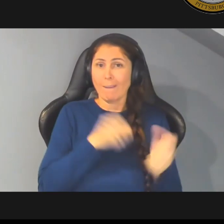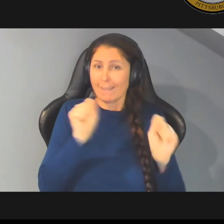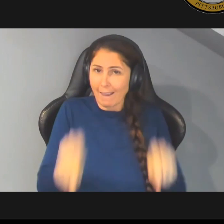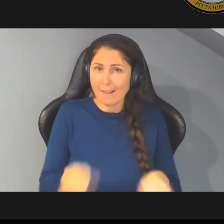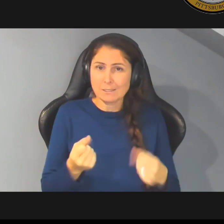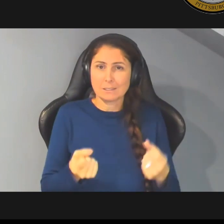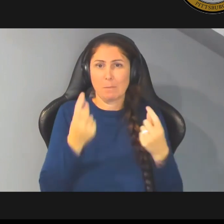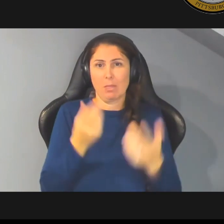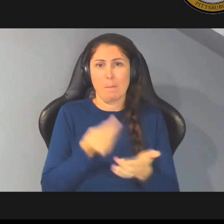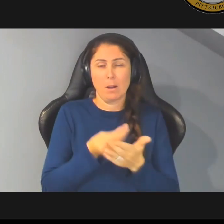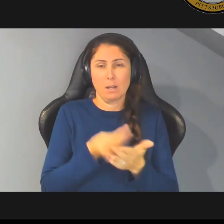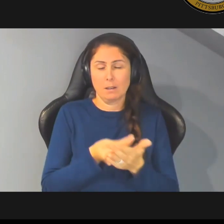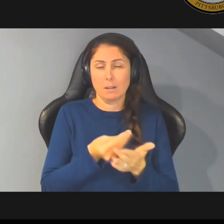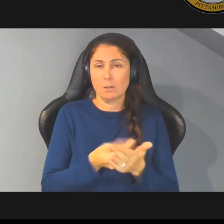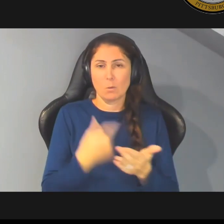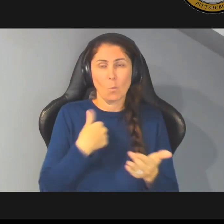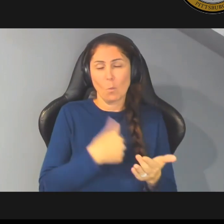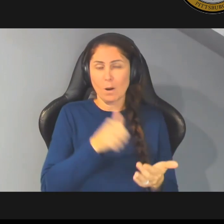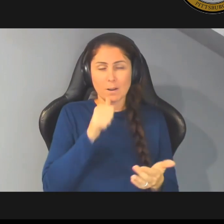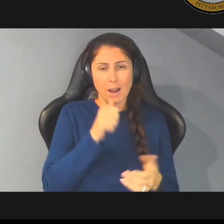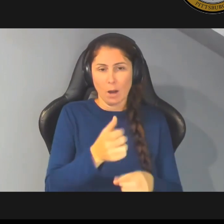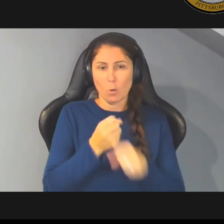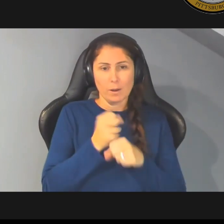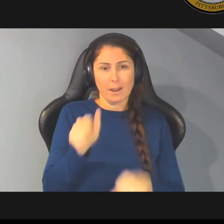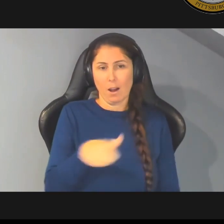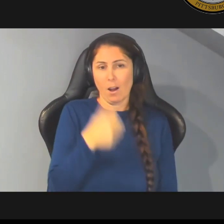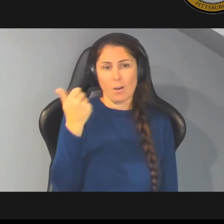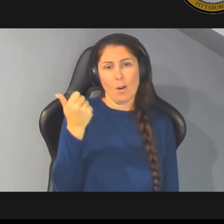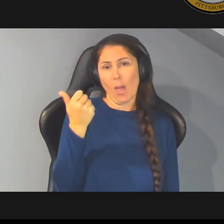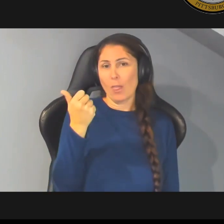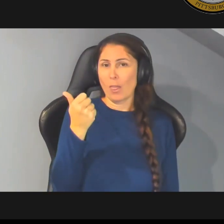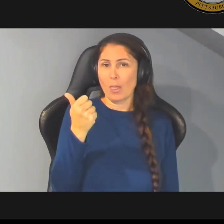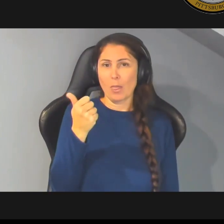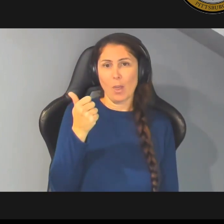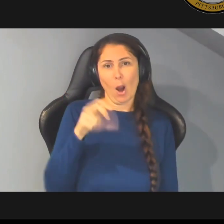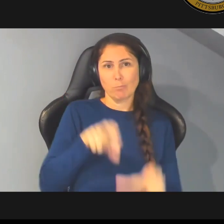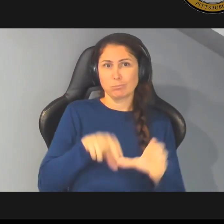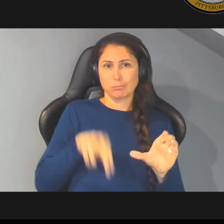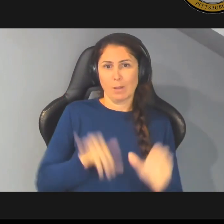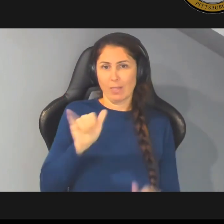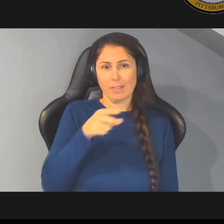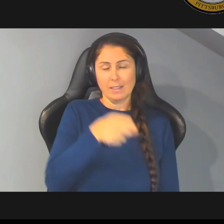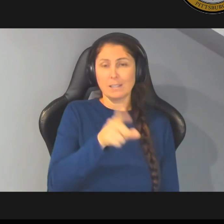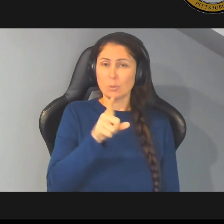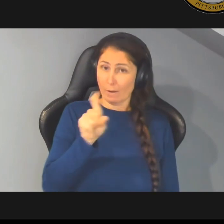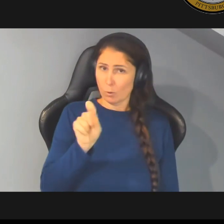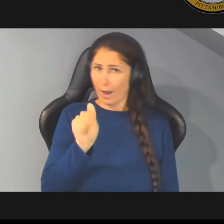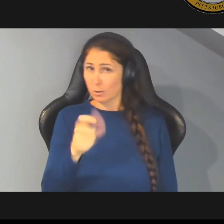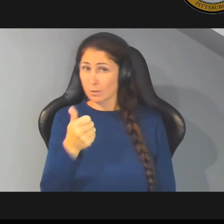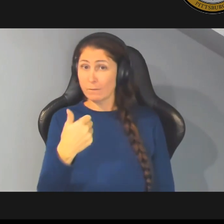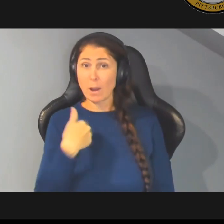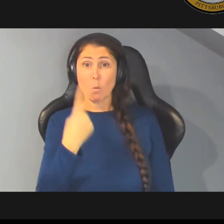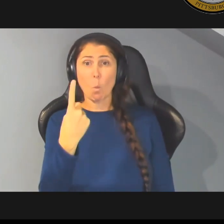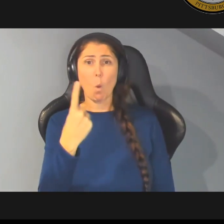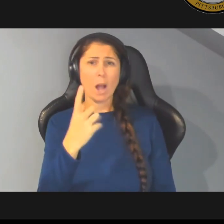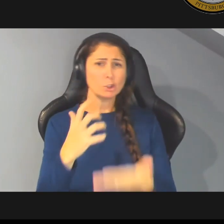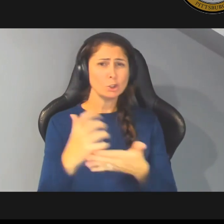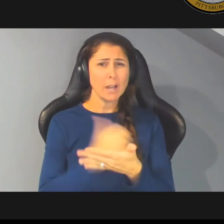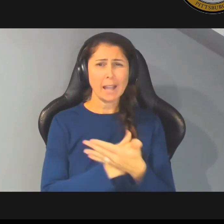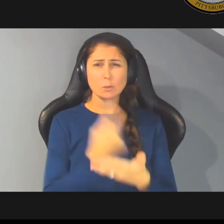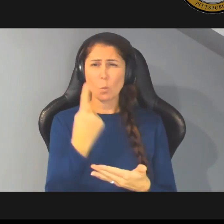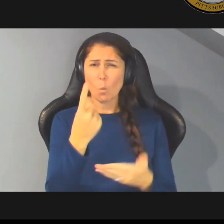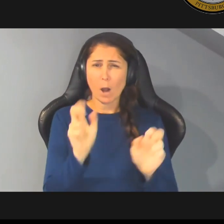um we're not going to get another bailout like this so you really have to ask yourself that if you had one chance or opportunity